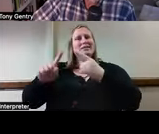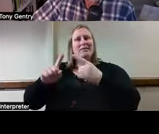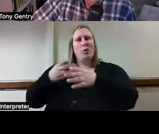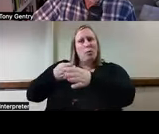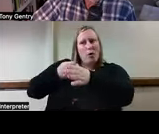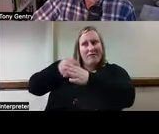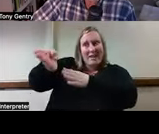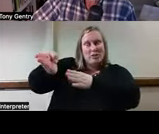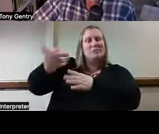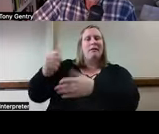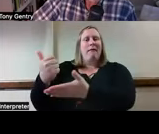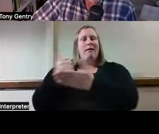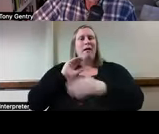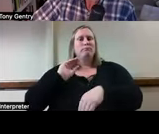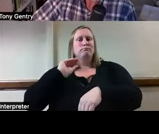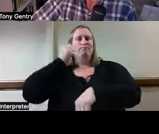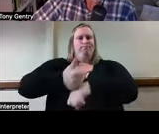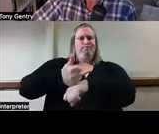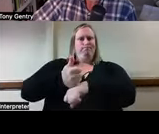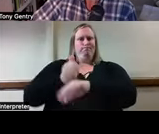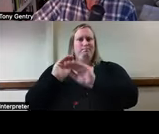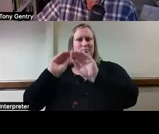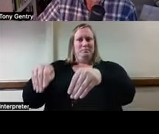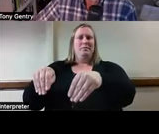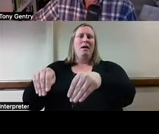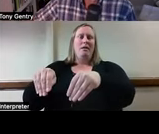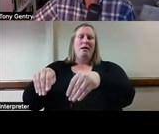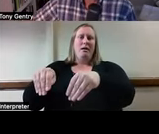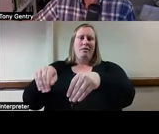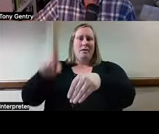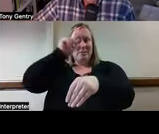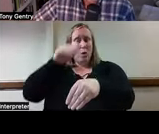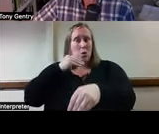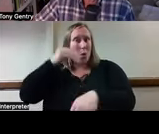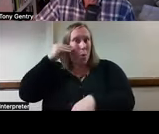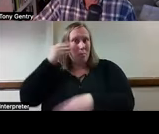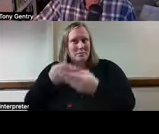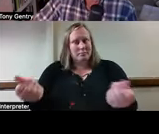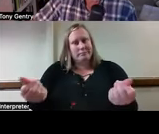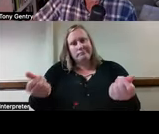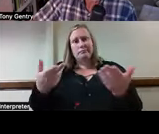smart home solutions. And again, as we just mentioned, that could be your local Home Depot or Lowe's.